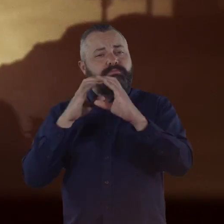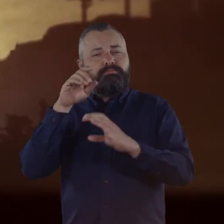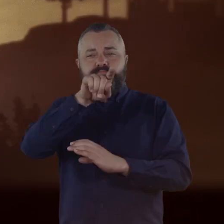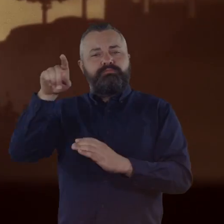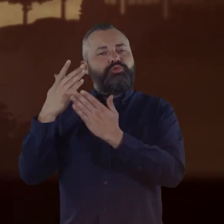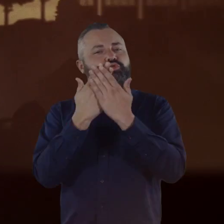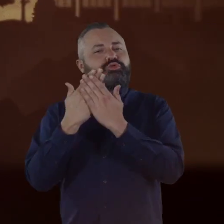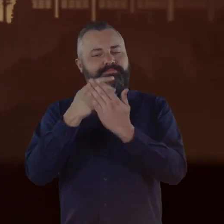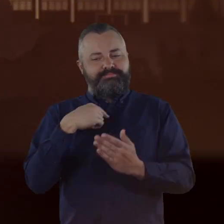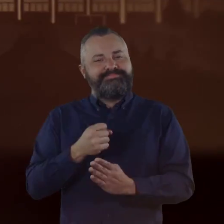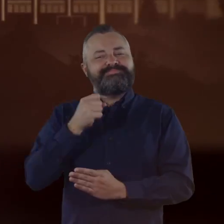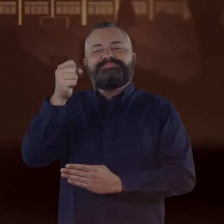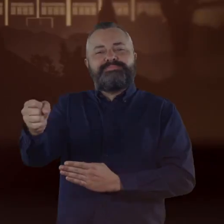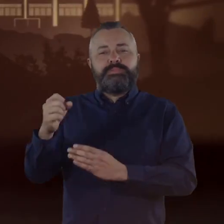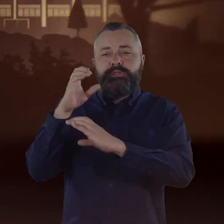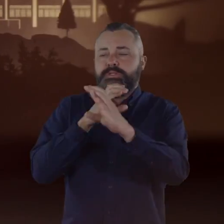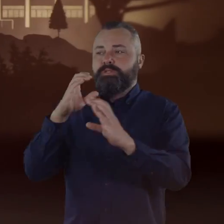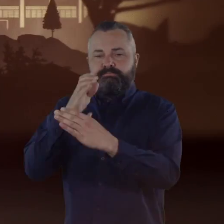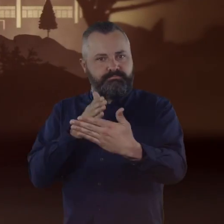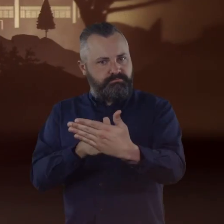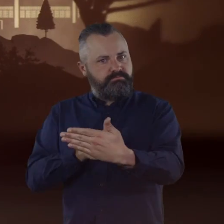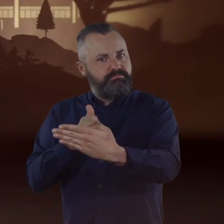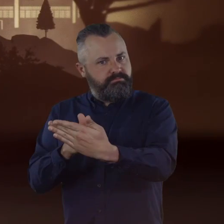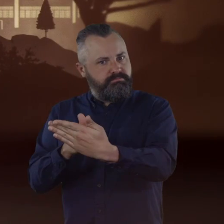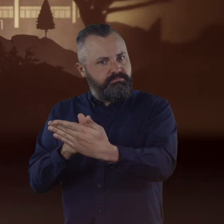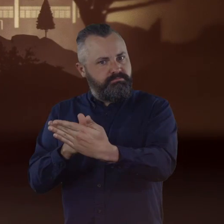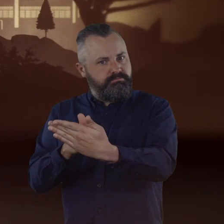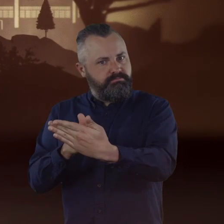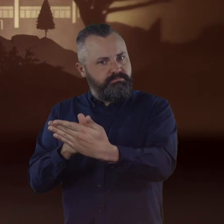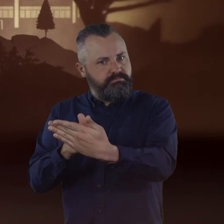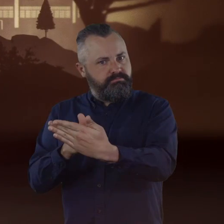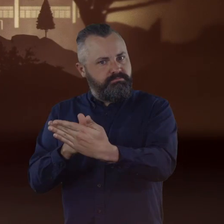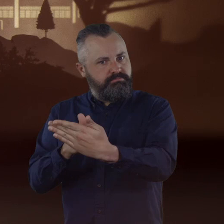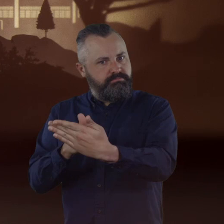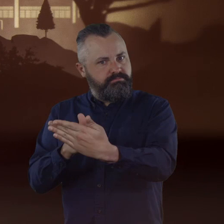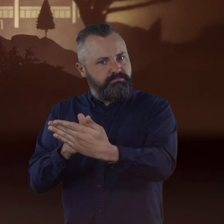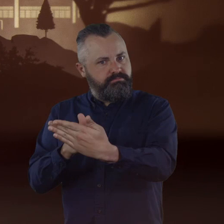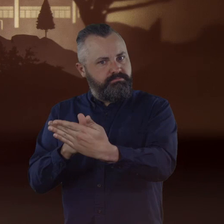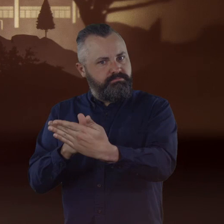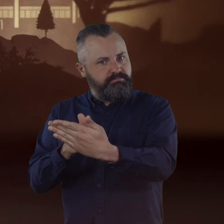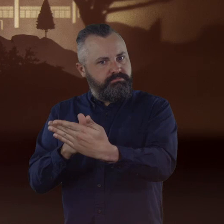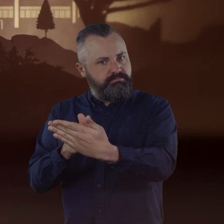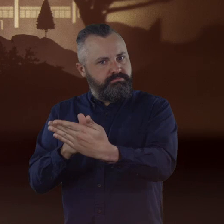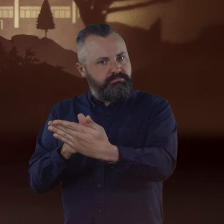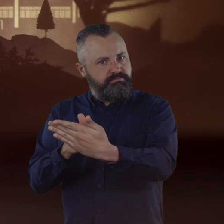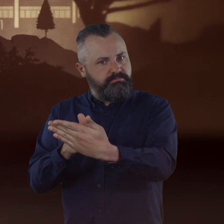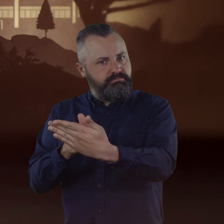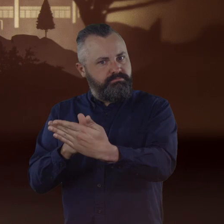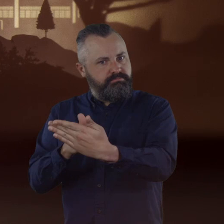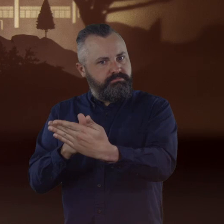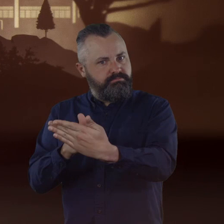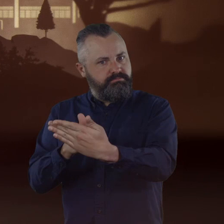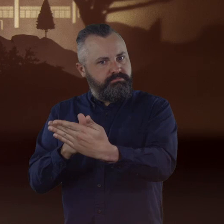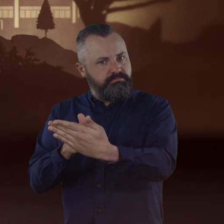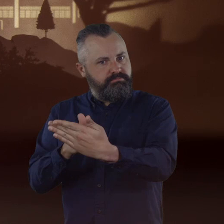But it was difficult to find, and it wasn't accessible. A stern teacher in a classroom. Then the young girl cries